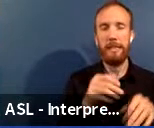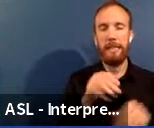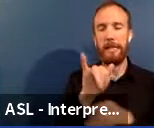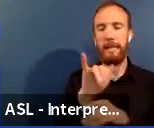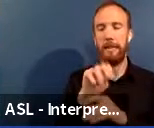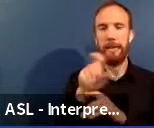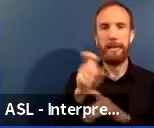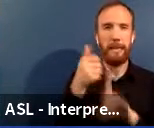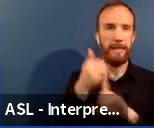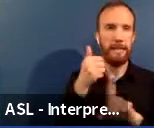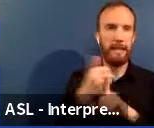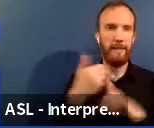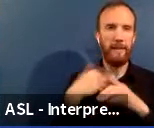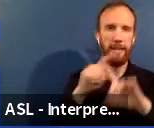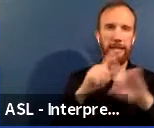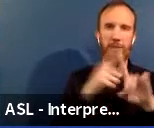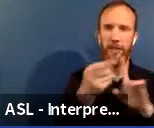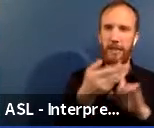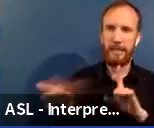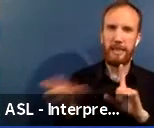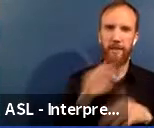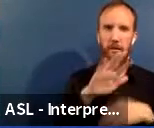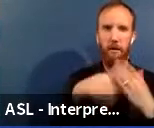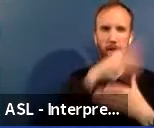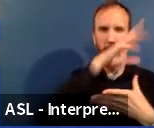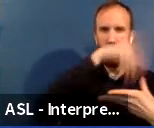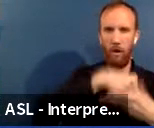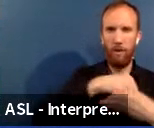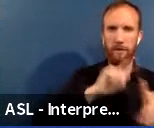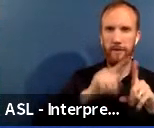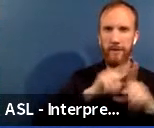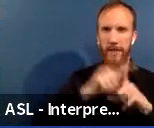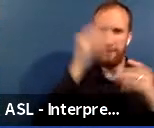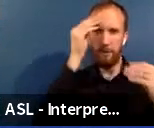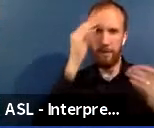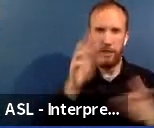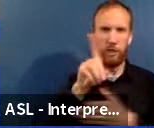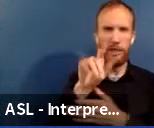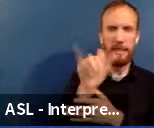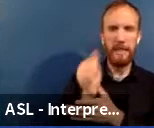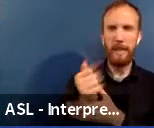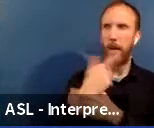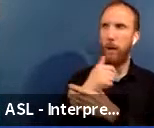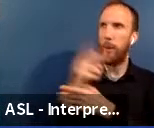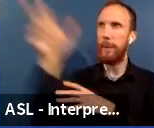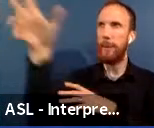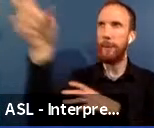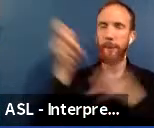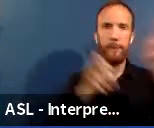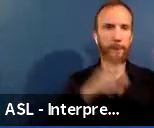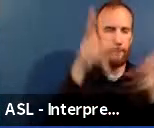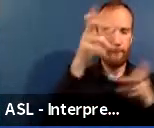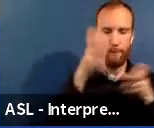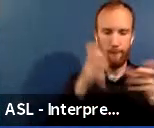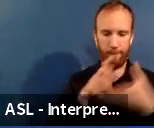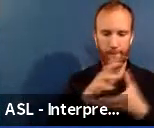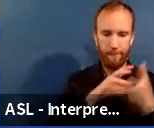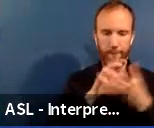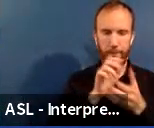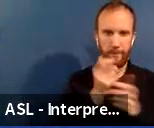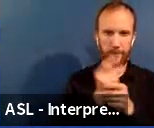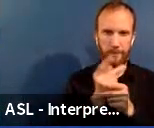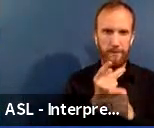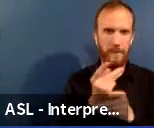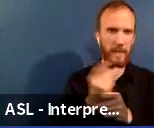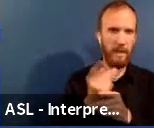different indicators, different pieces of data to get us to this shared tool to get us to align